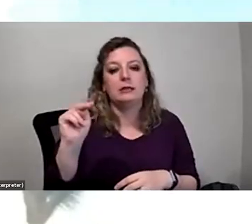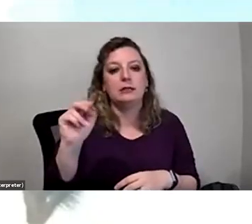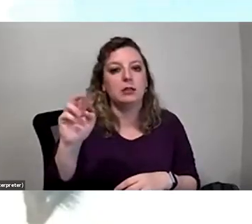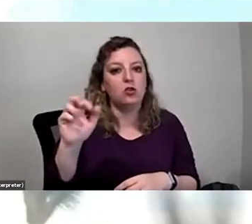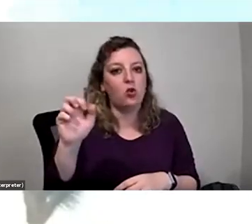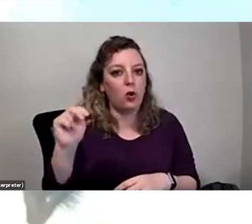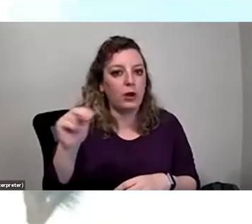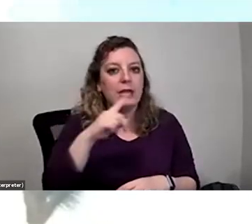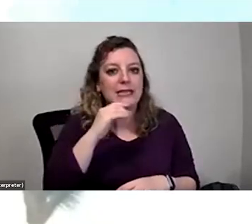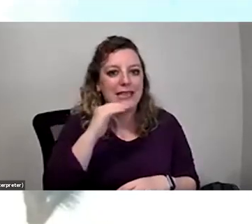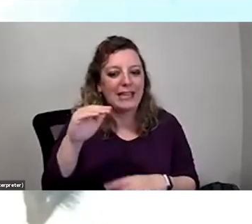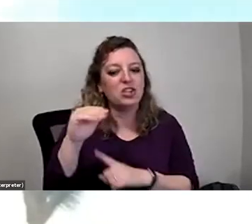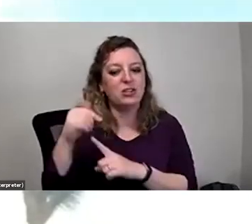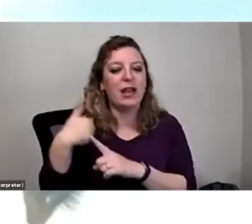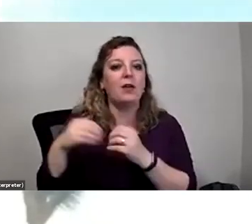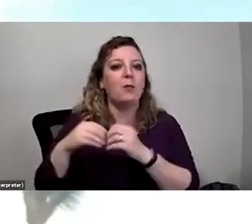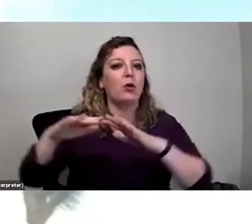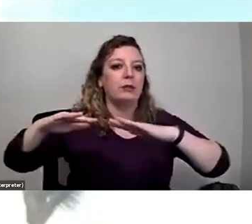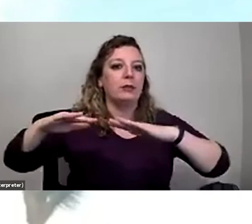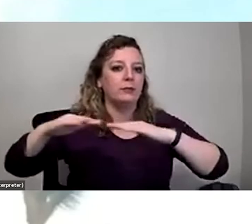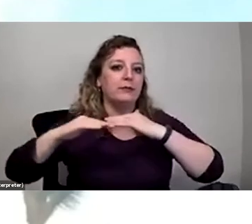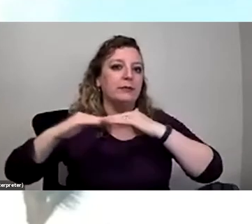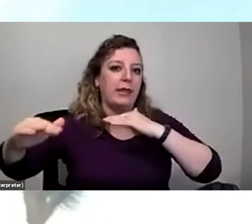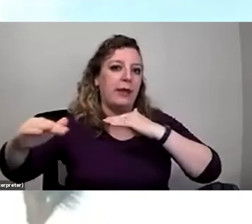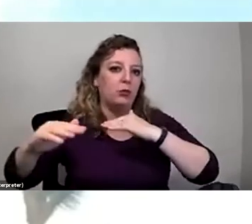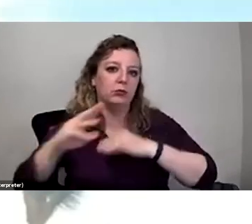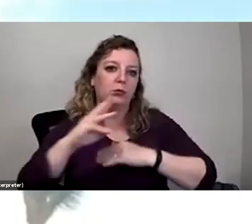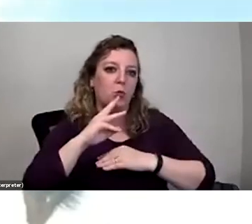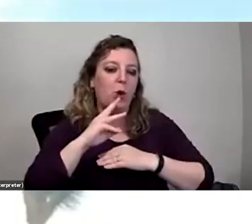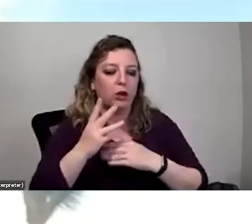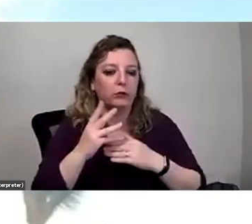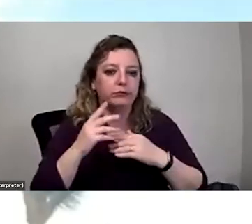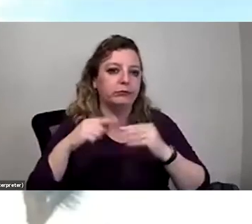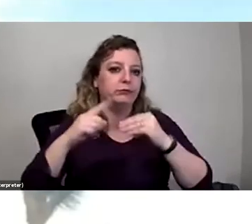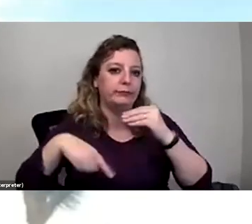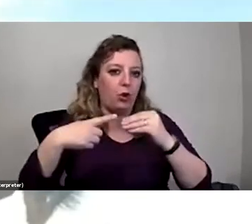have more, uh, stable year round water sources.